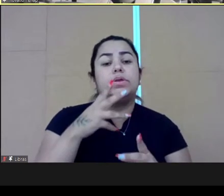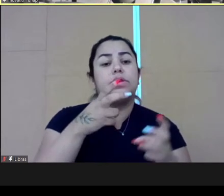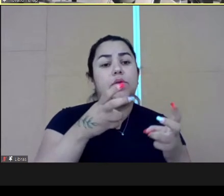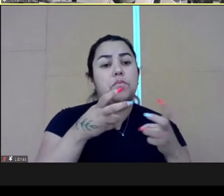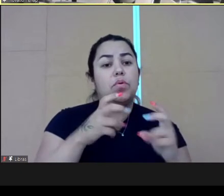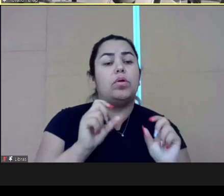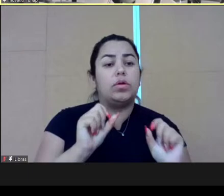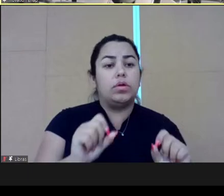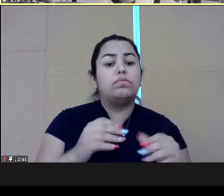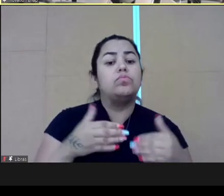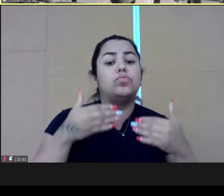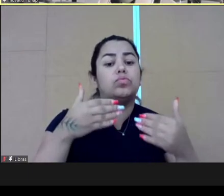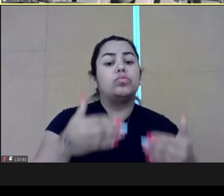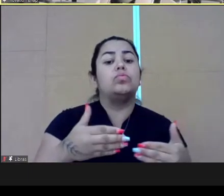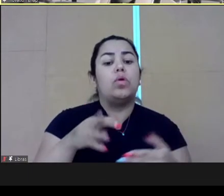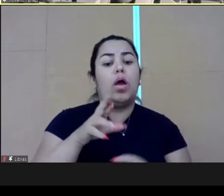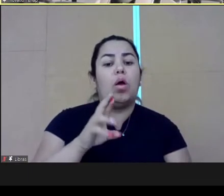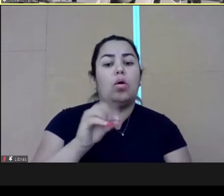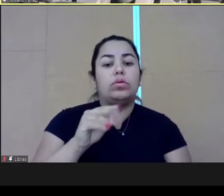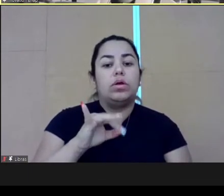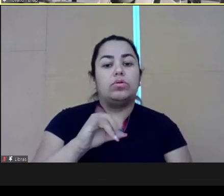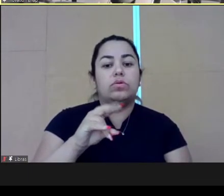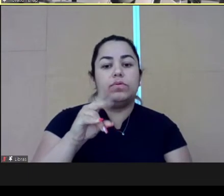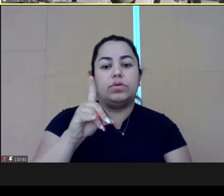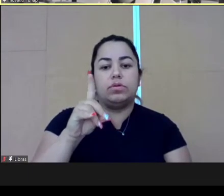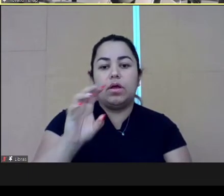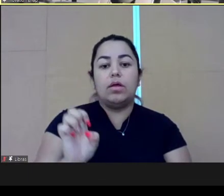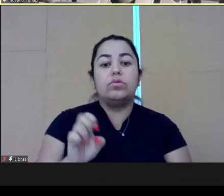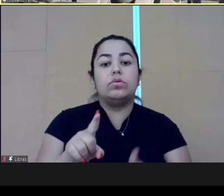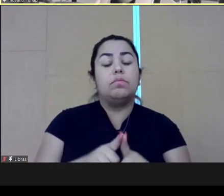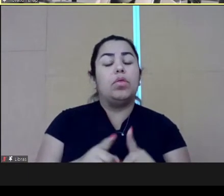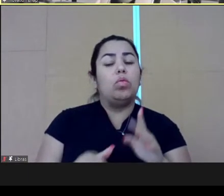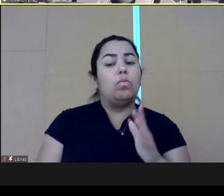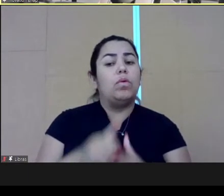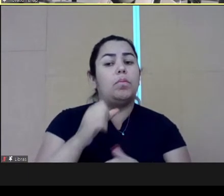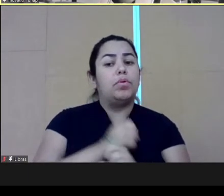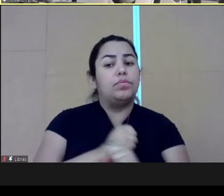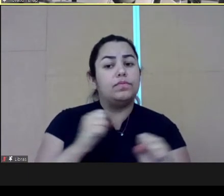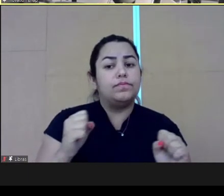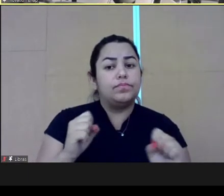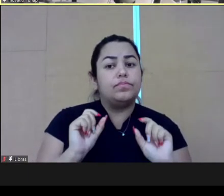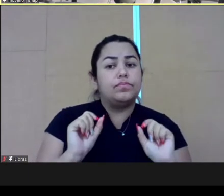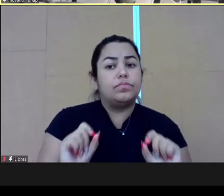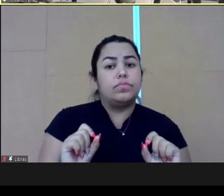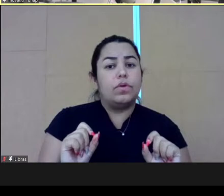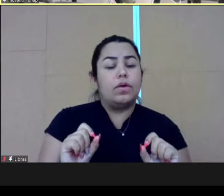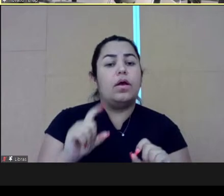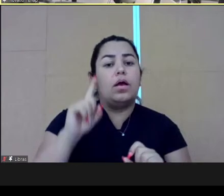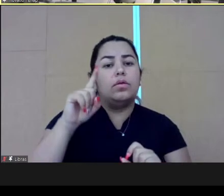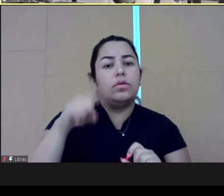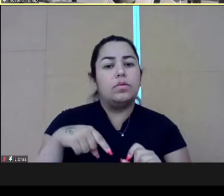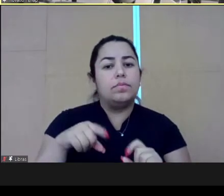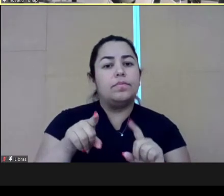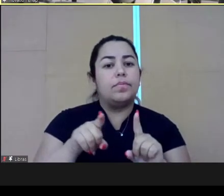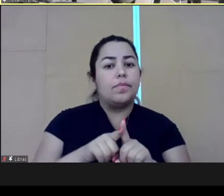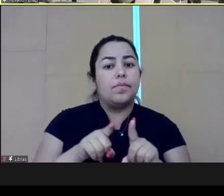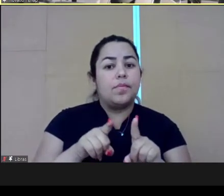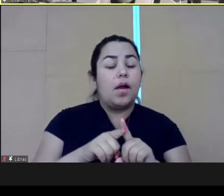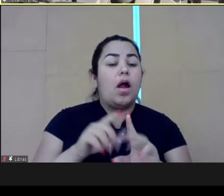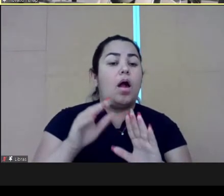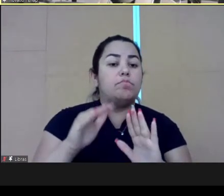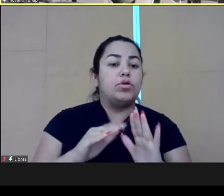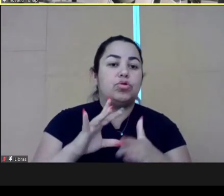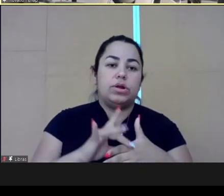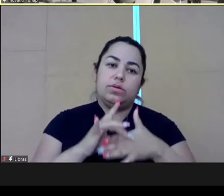and because of the quantity of people, since we have a great representation of these high executives.